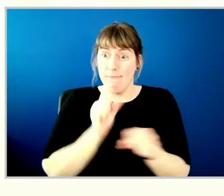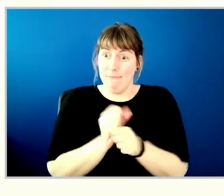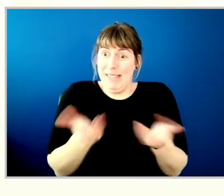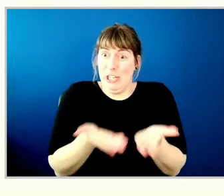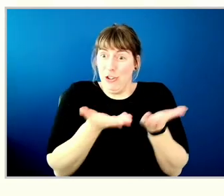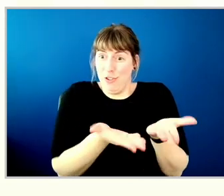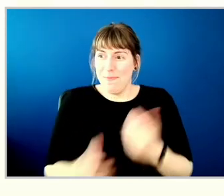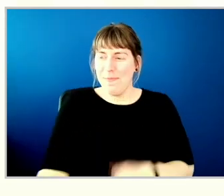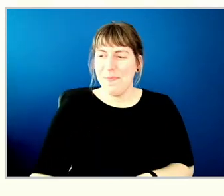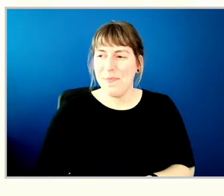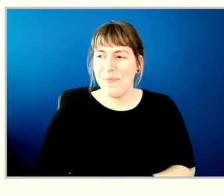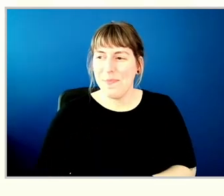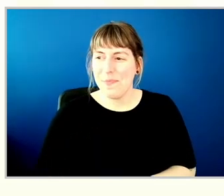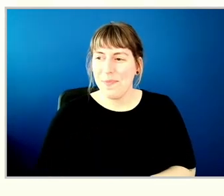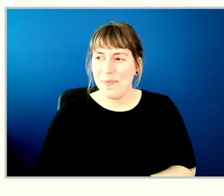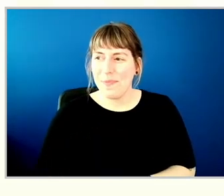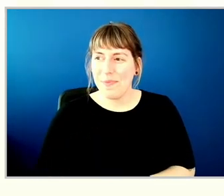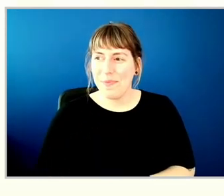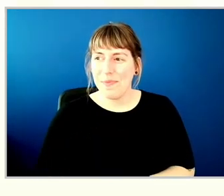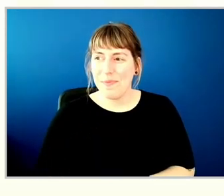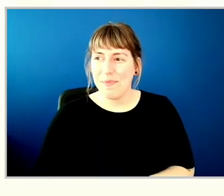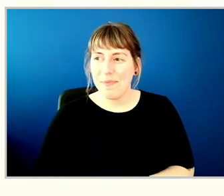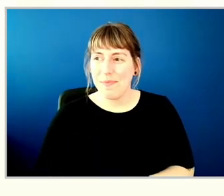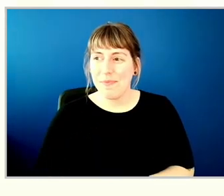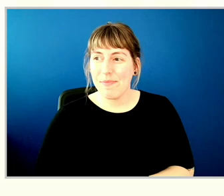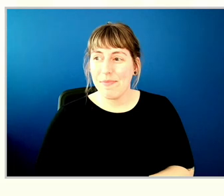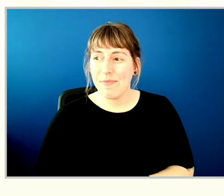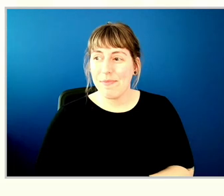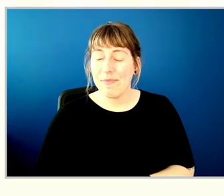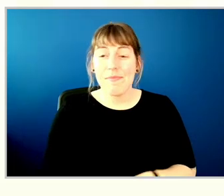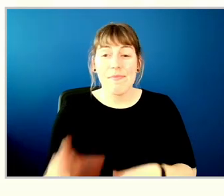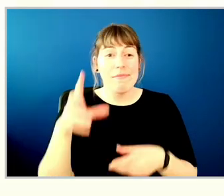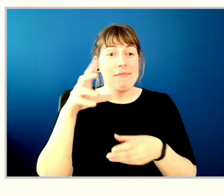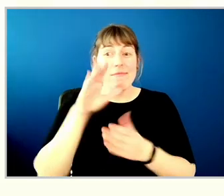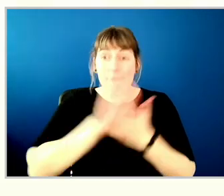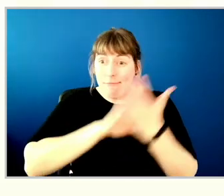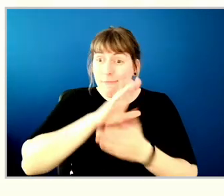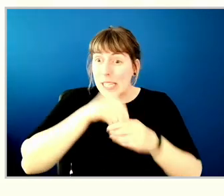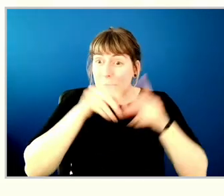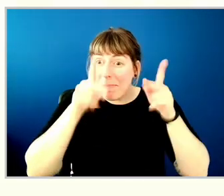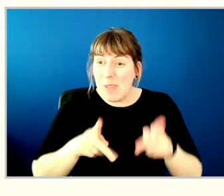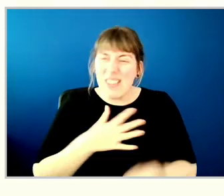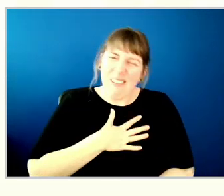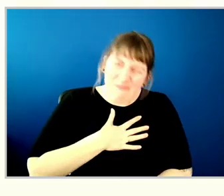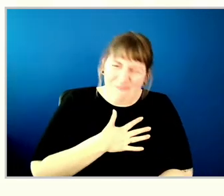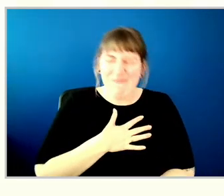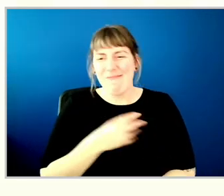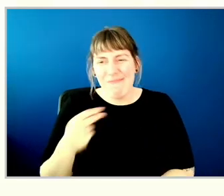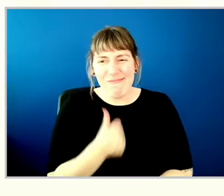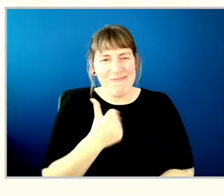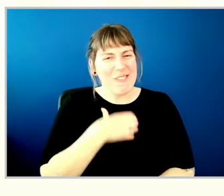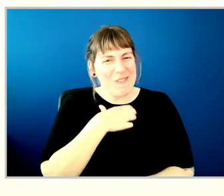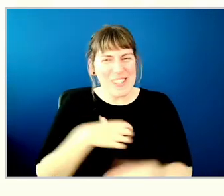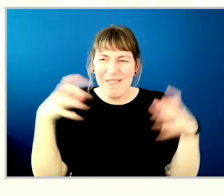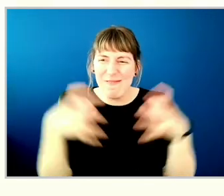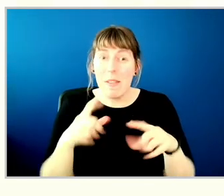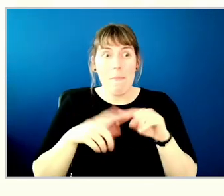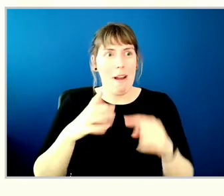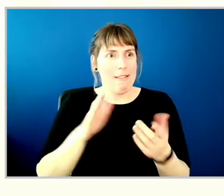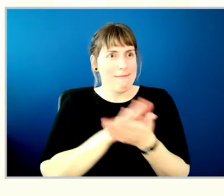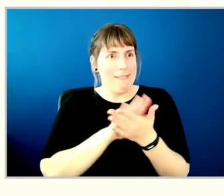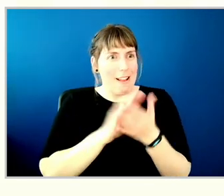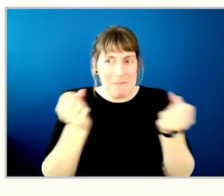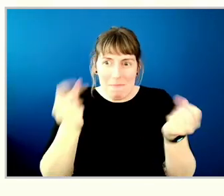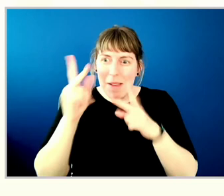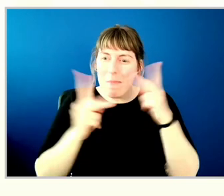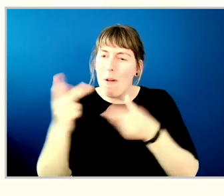So, while we'll miss the chance to connect with you in person, we're glad that so many of you can attend this meeting virtually, as we